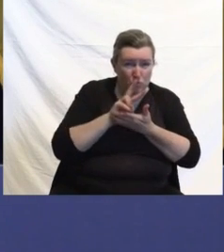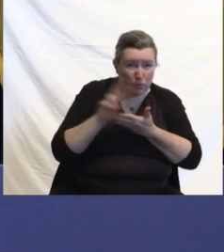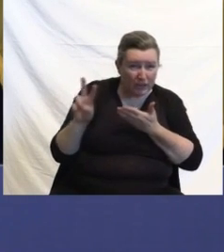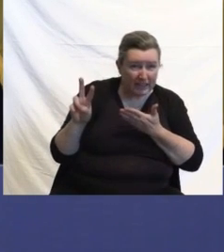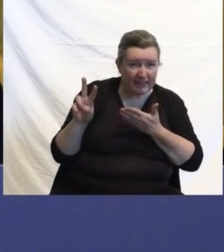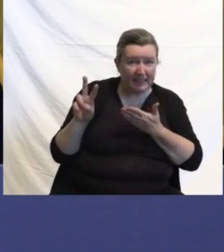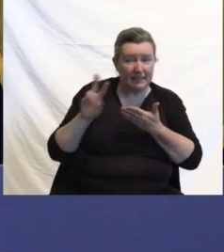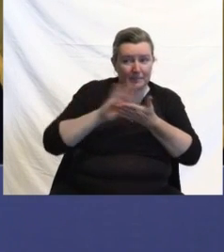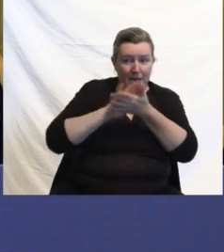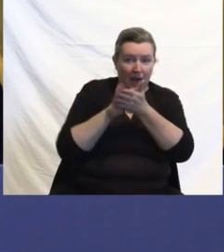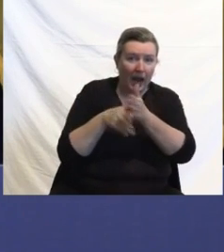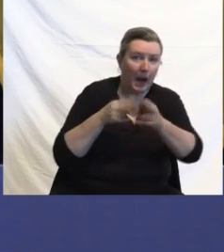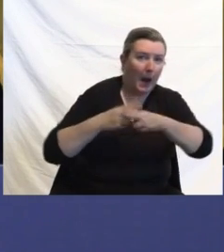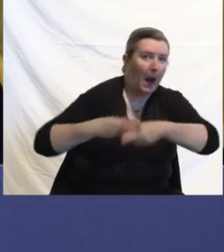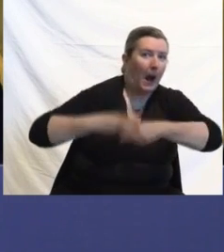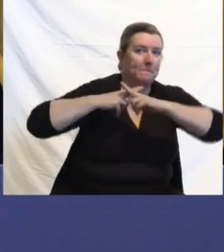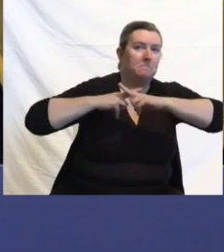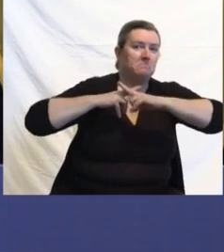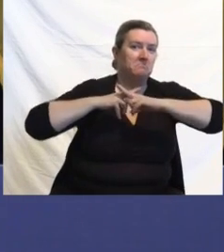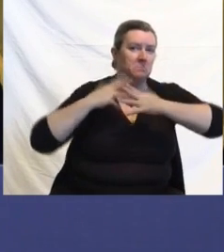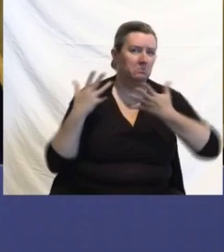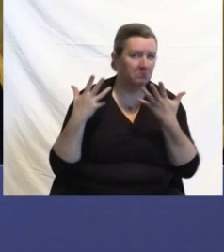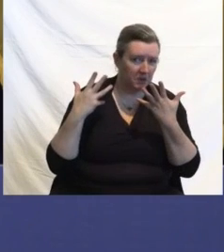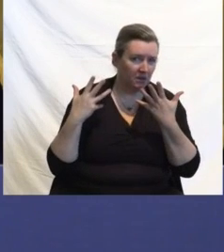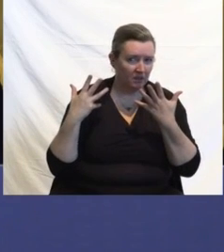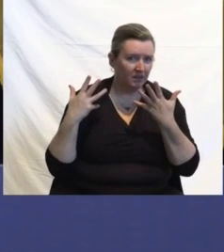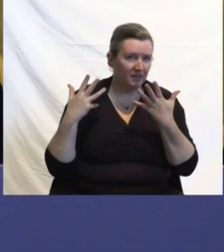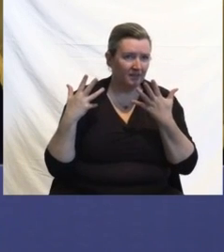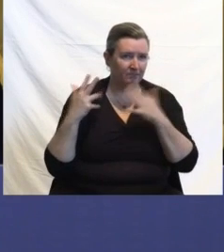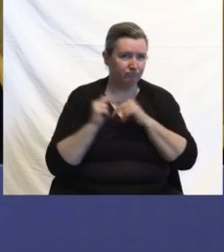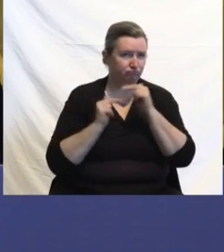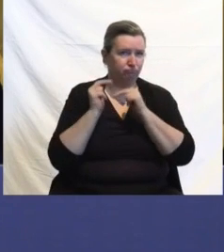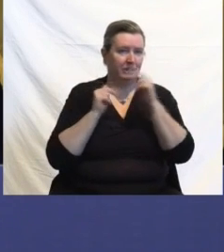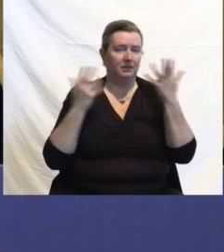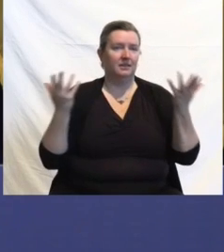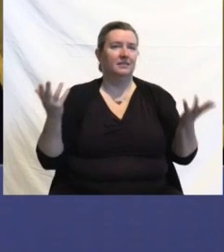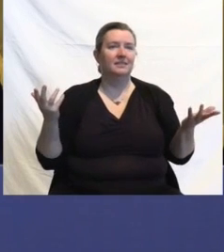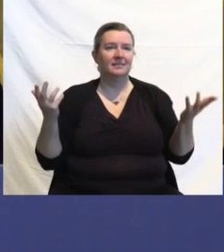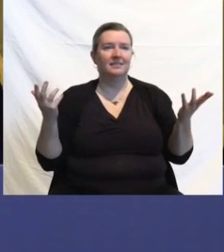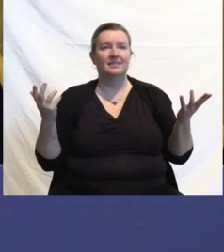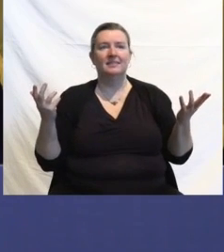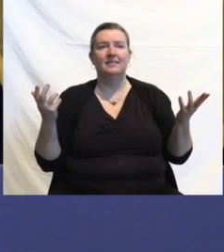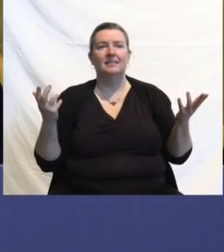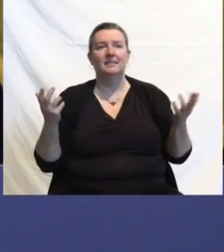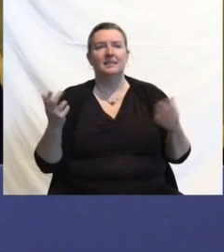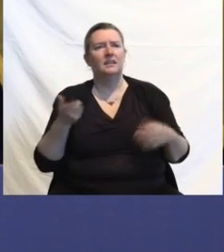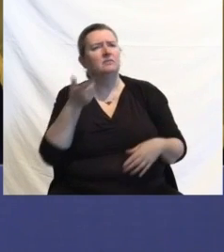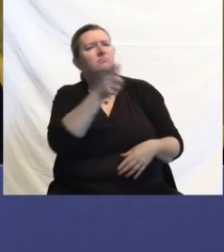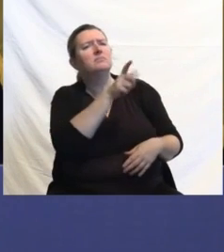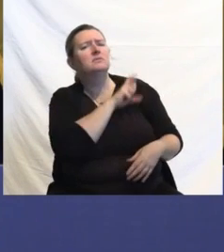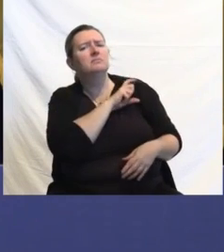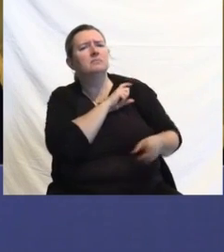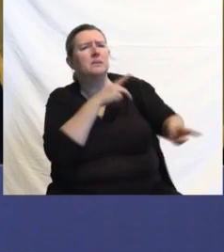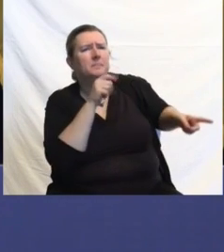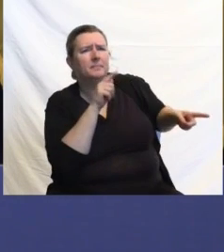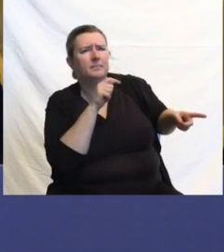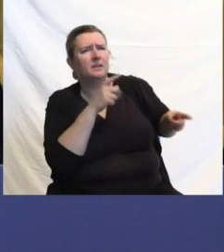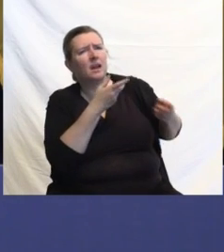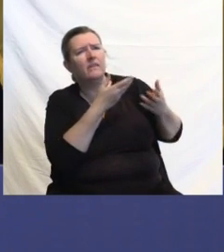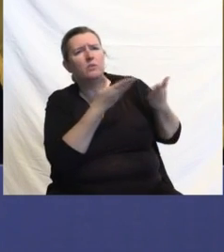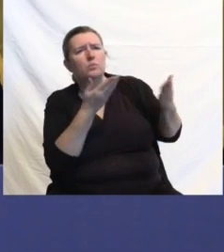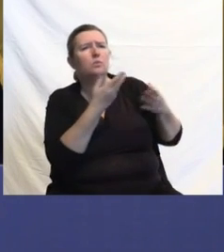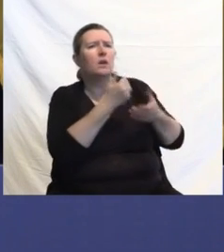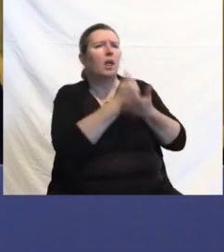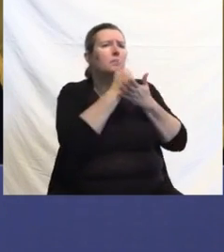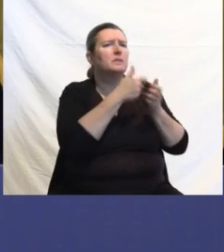booster to really kick in? And then, Colonel, you mentioned additional resources to help with boosters in Burlington than one